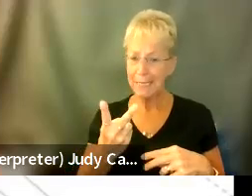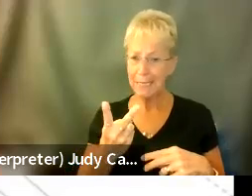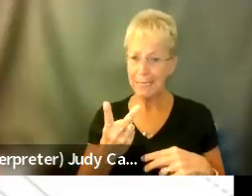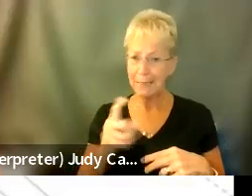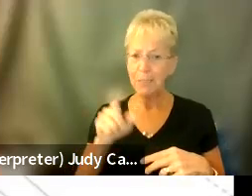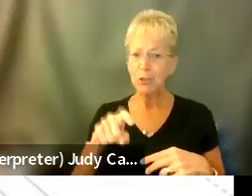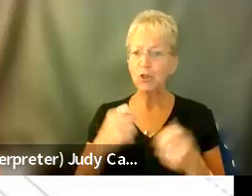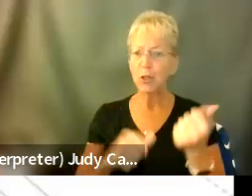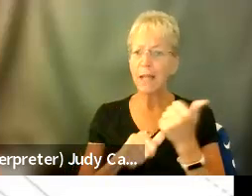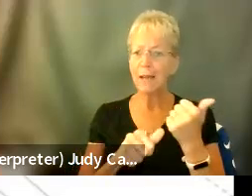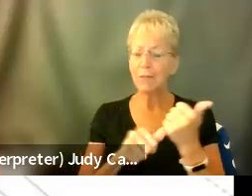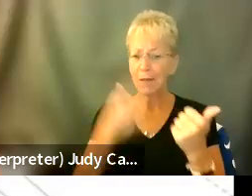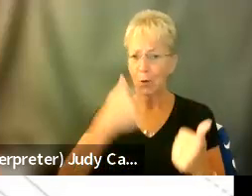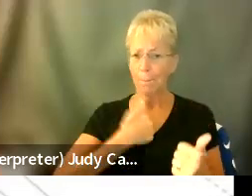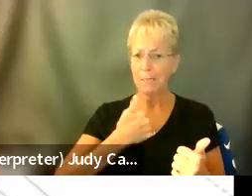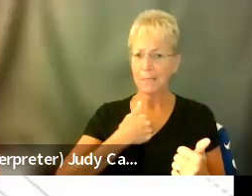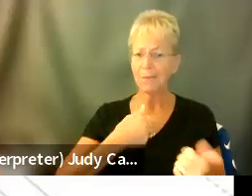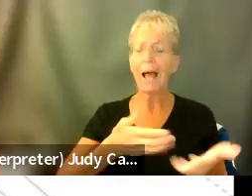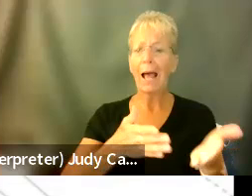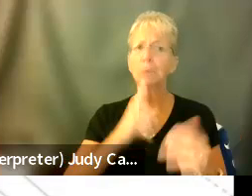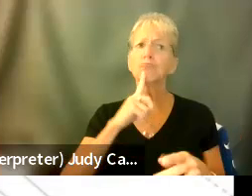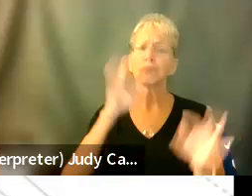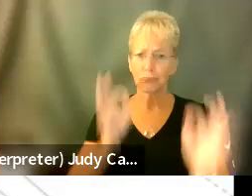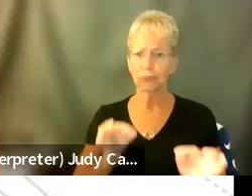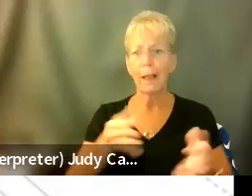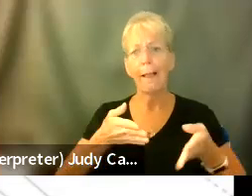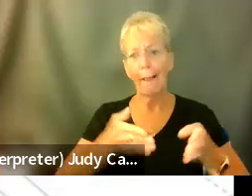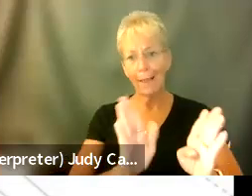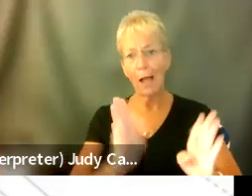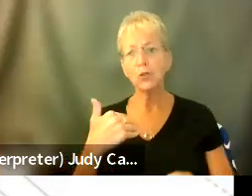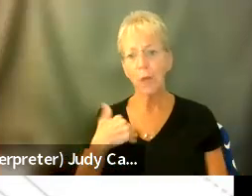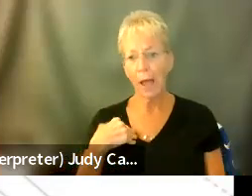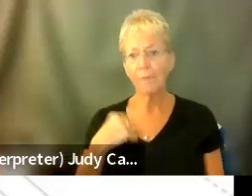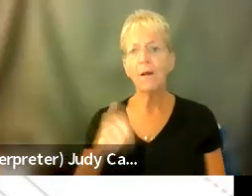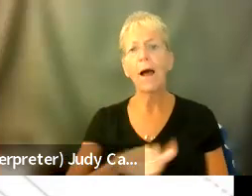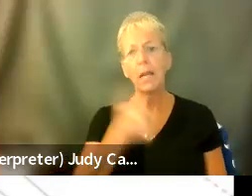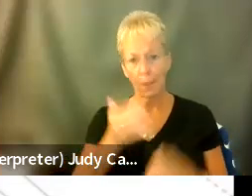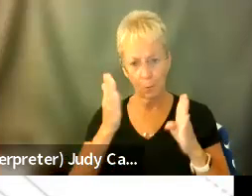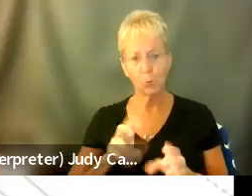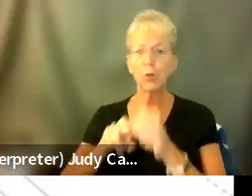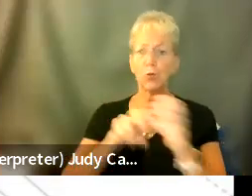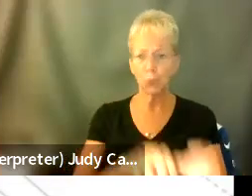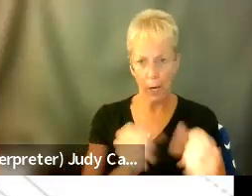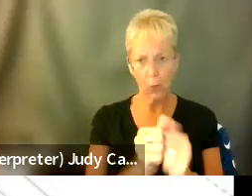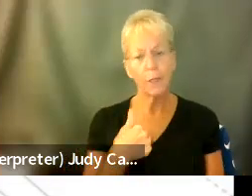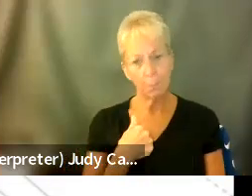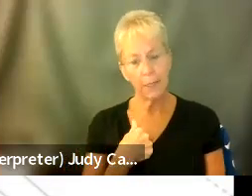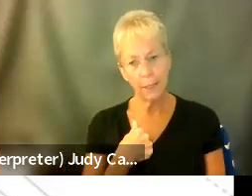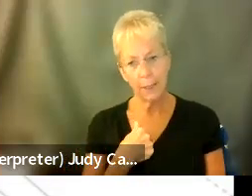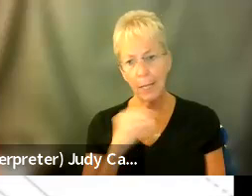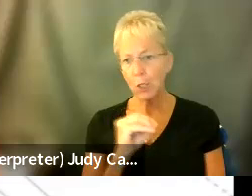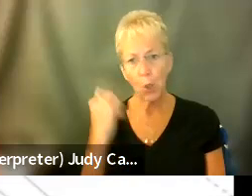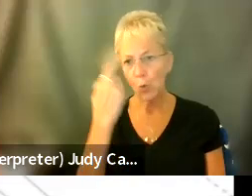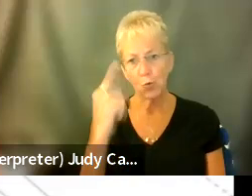to advocate for myself, I absolutely am allowed to have somebody ride in the vehicle with me. There's no reason